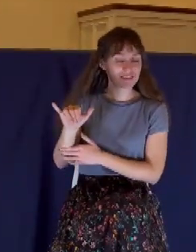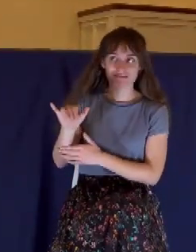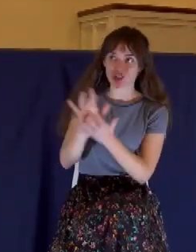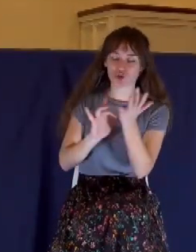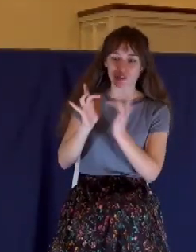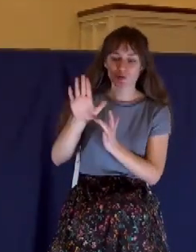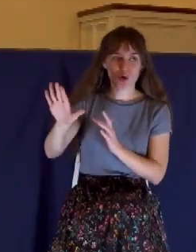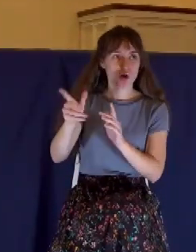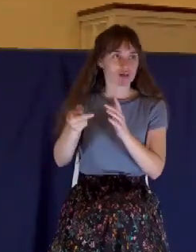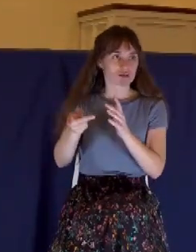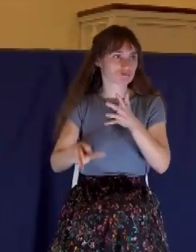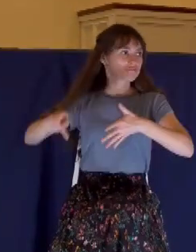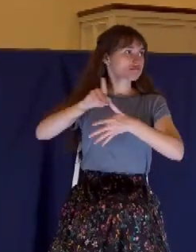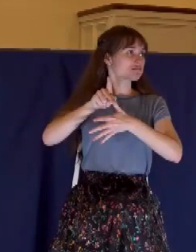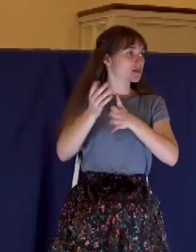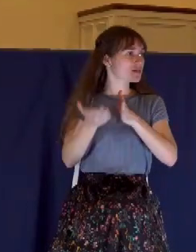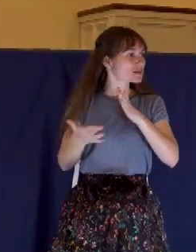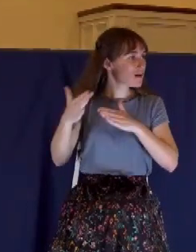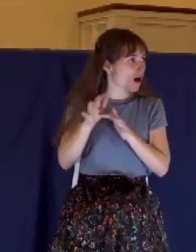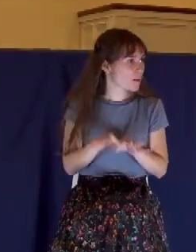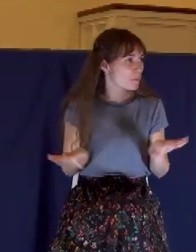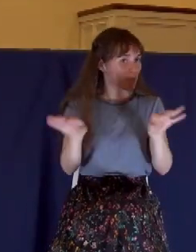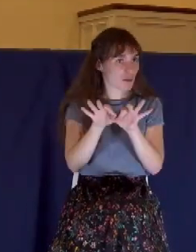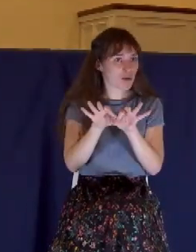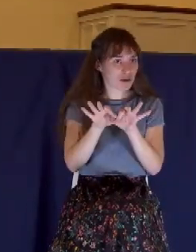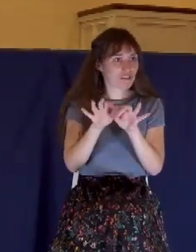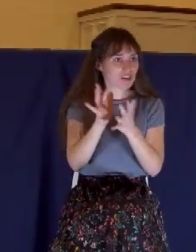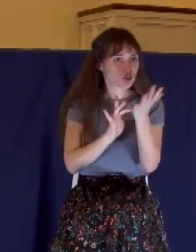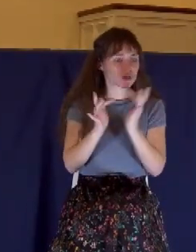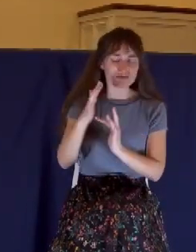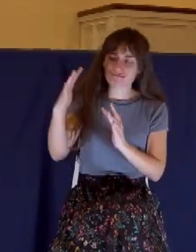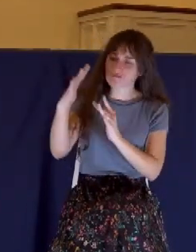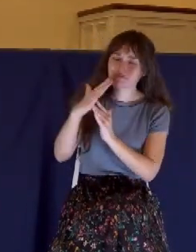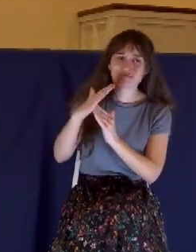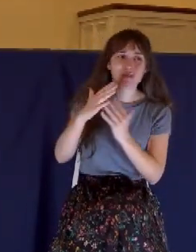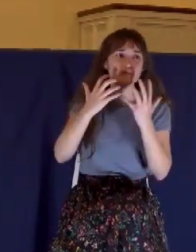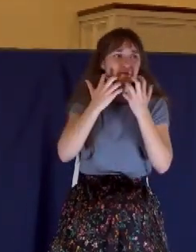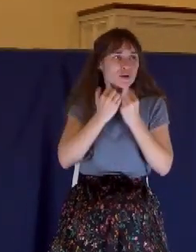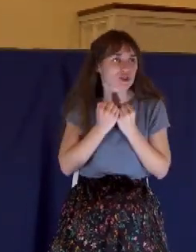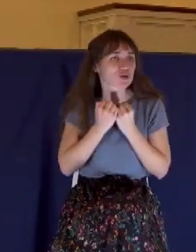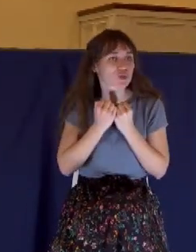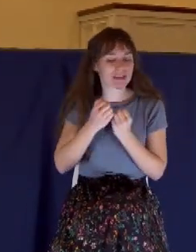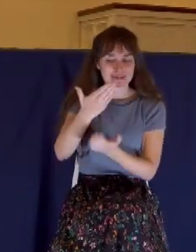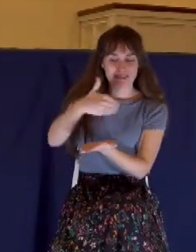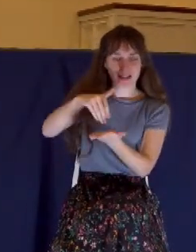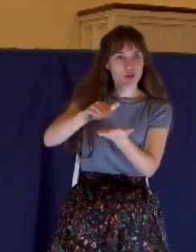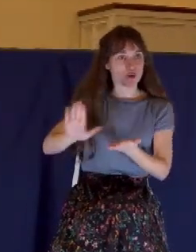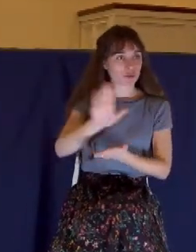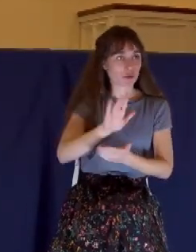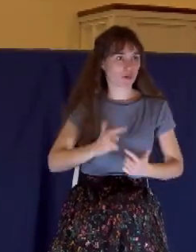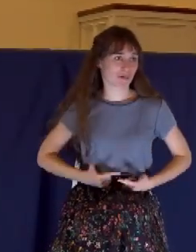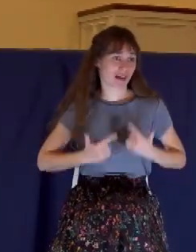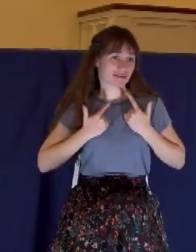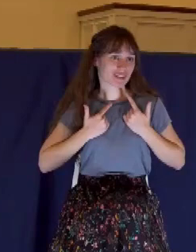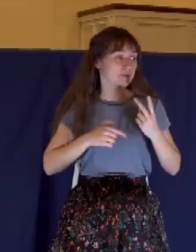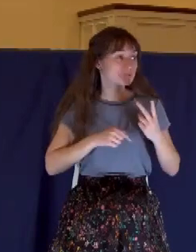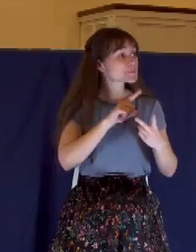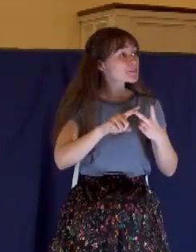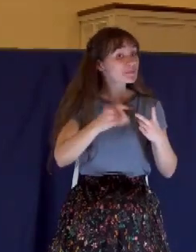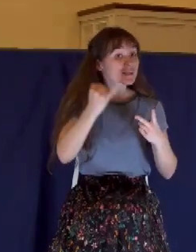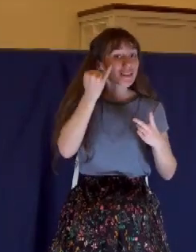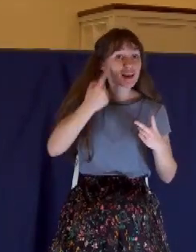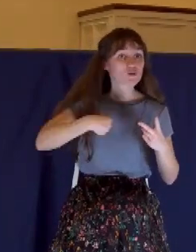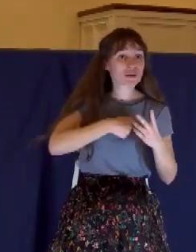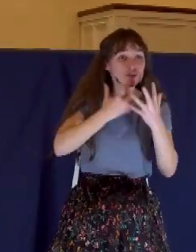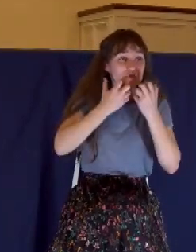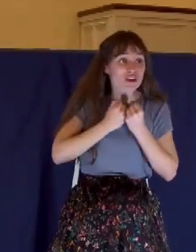You treasure Christ above all when He is the central person of your life. But number two, when we cherish His redemptive work.